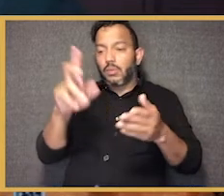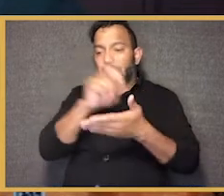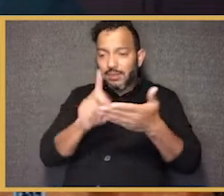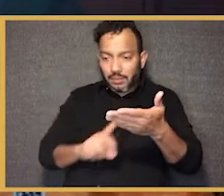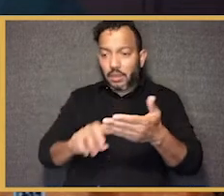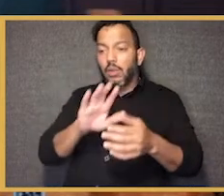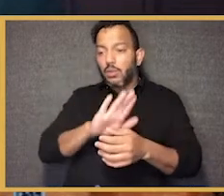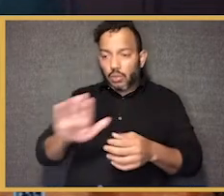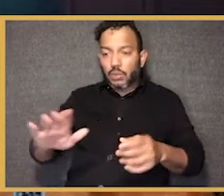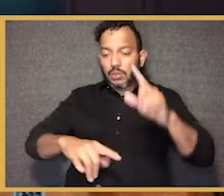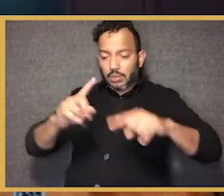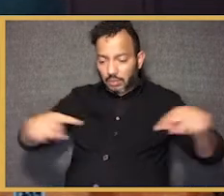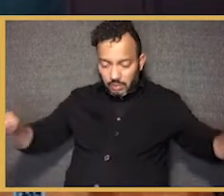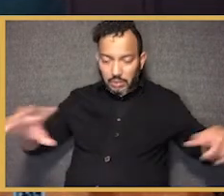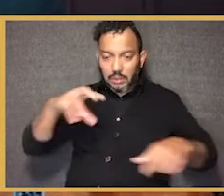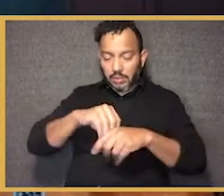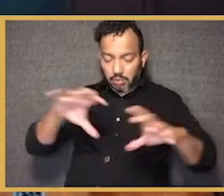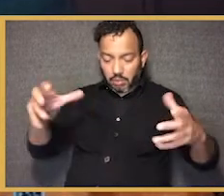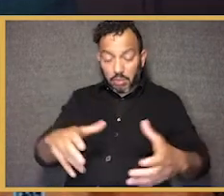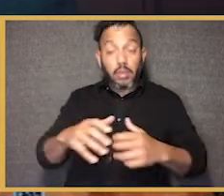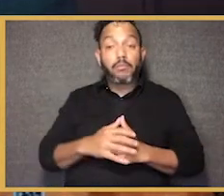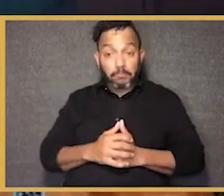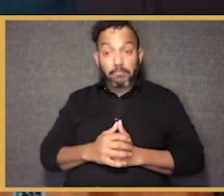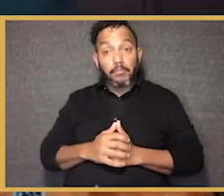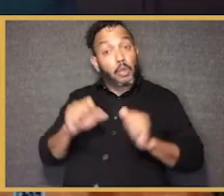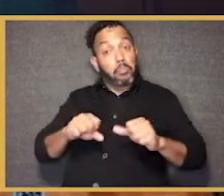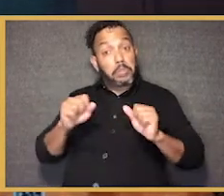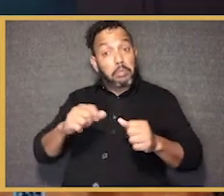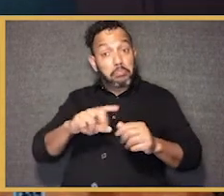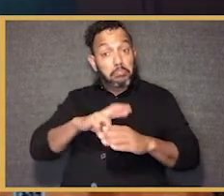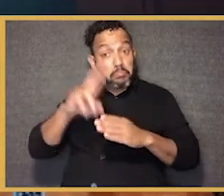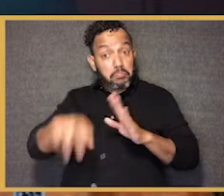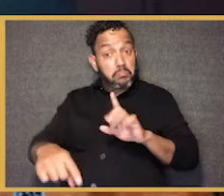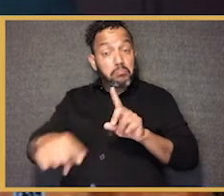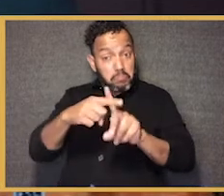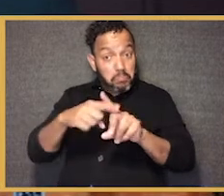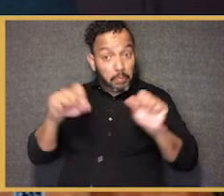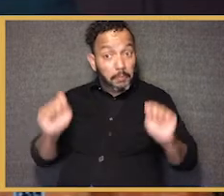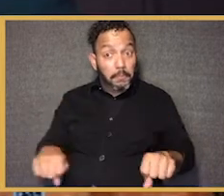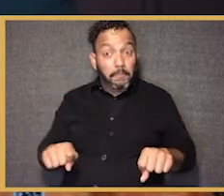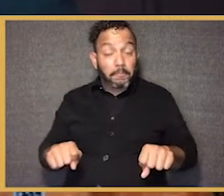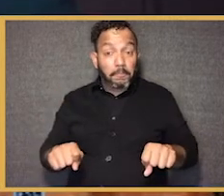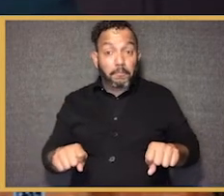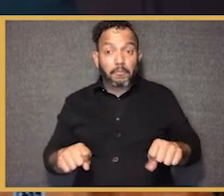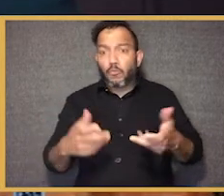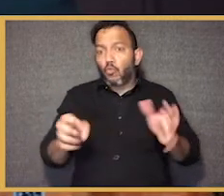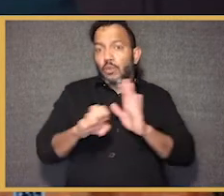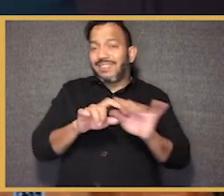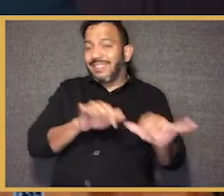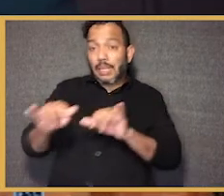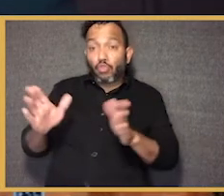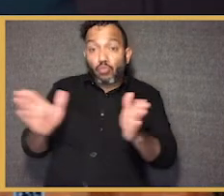that are diverse by design and intentionally draw a diverse student population. And I think that can be a positive contributor, just